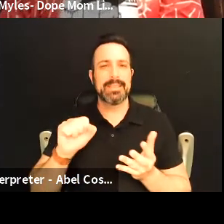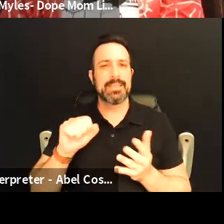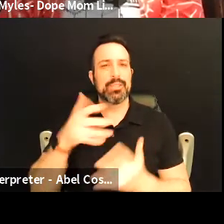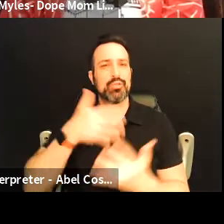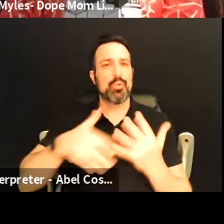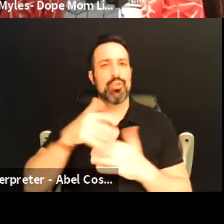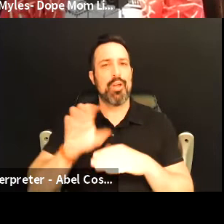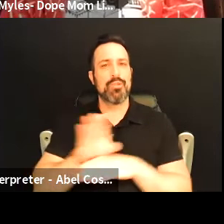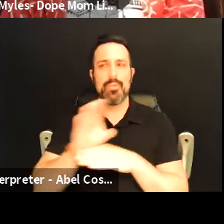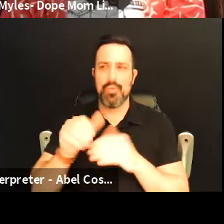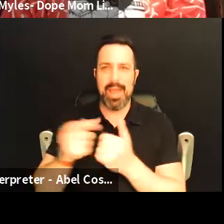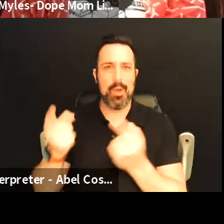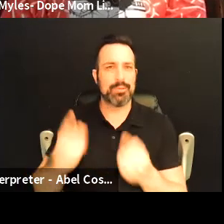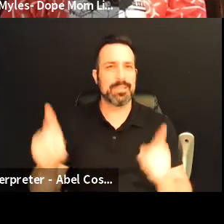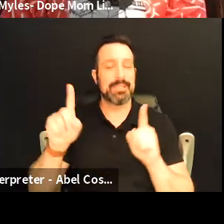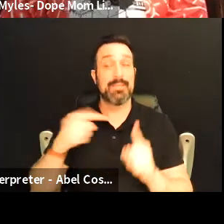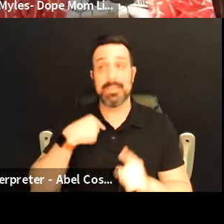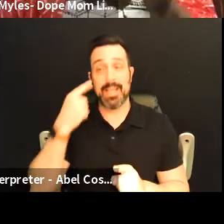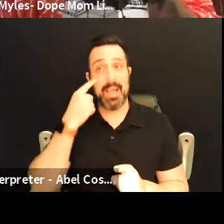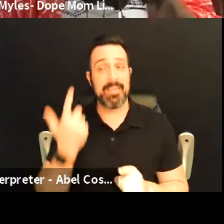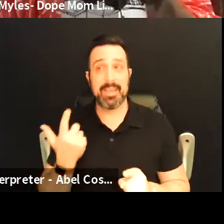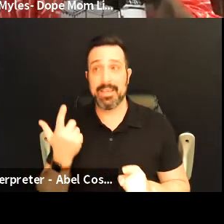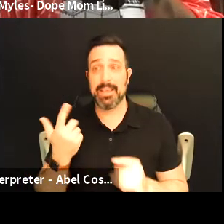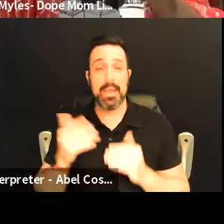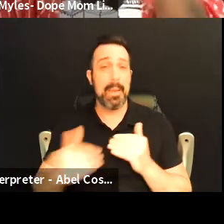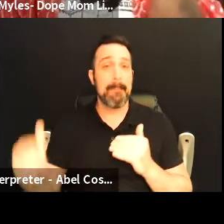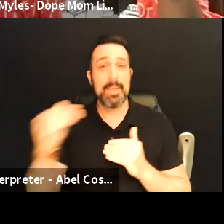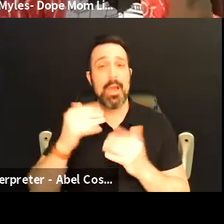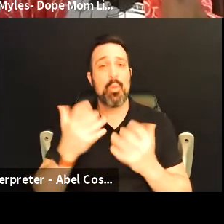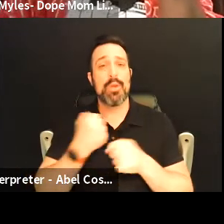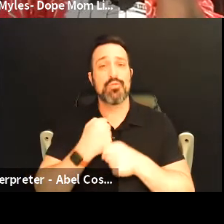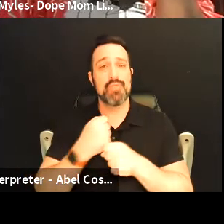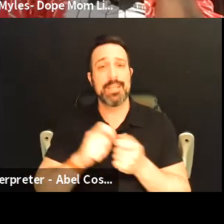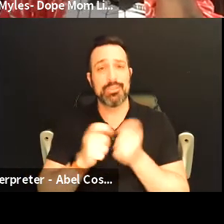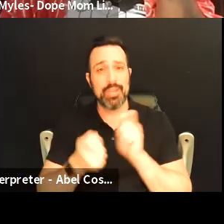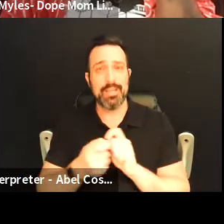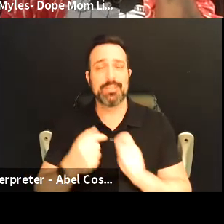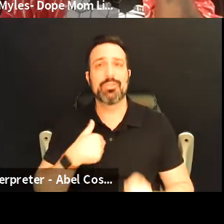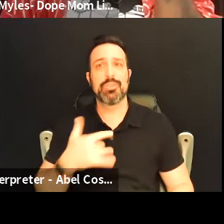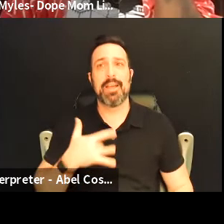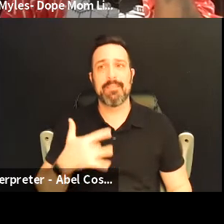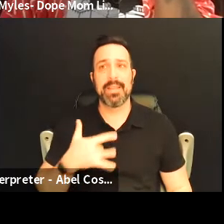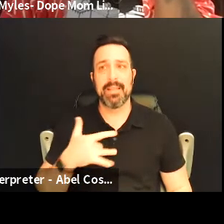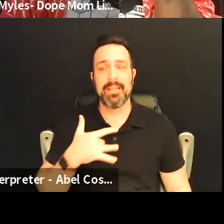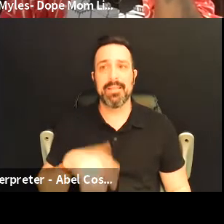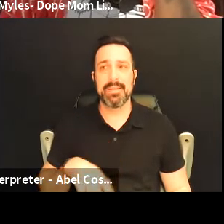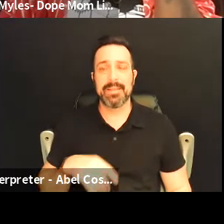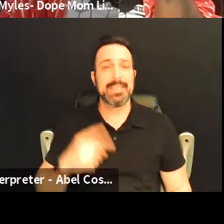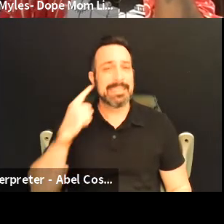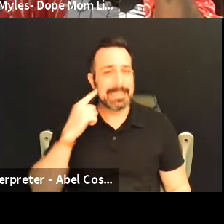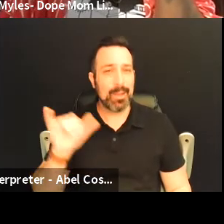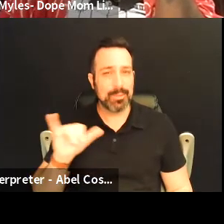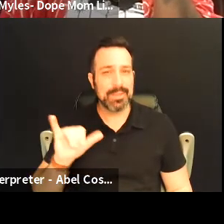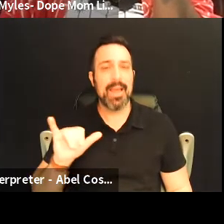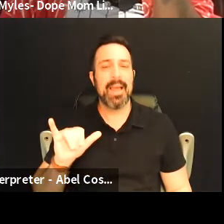makes that person successful and I think you know beyond just wanting to create change I feel that you it sounds like